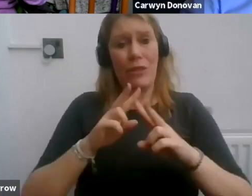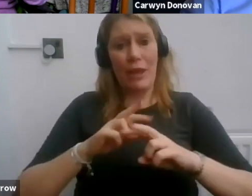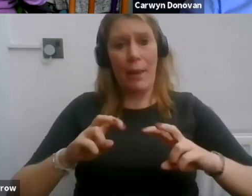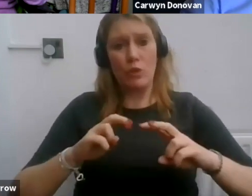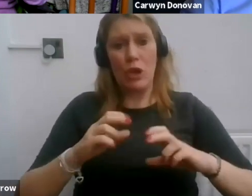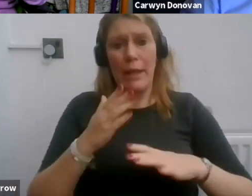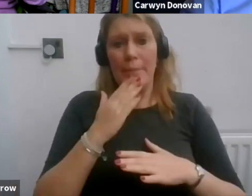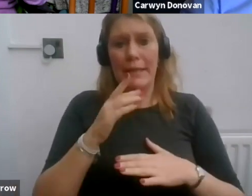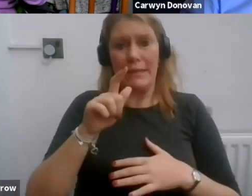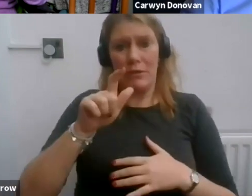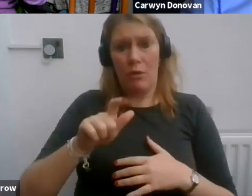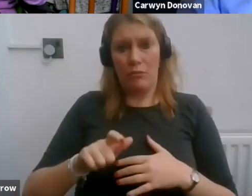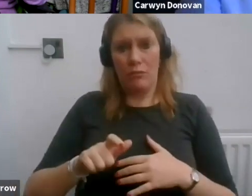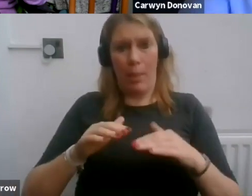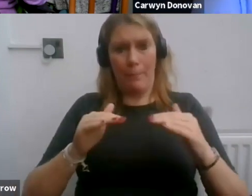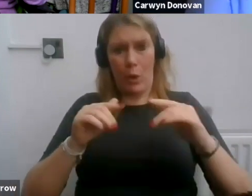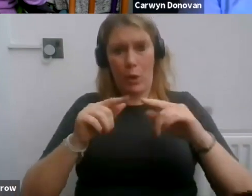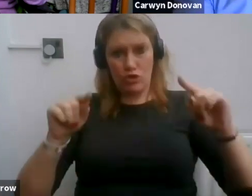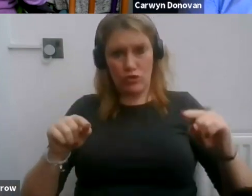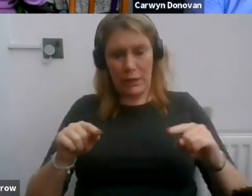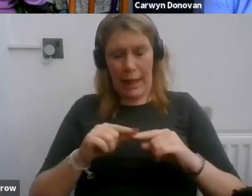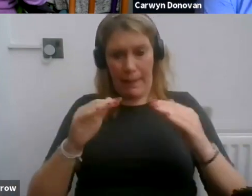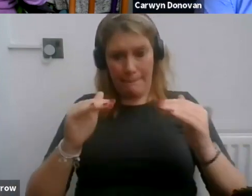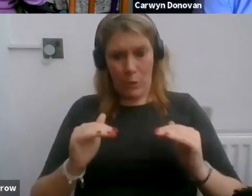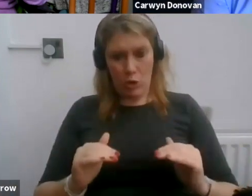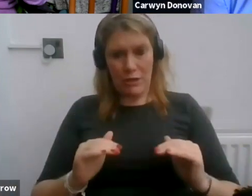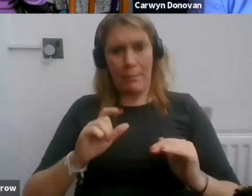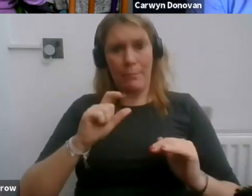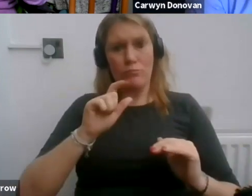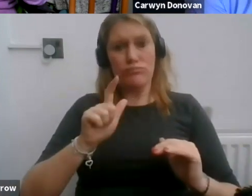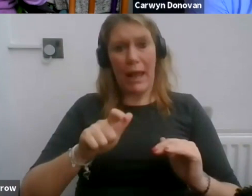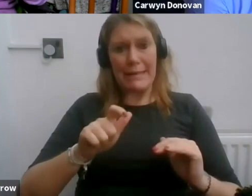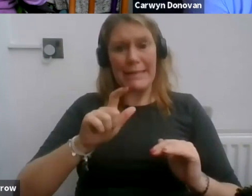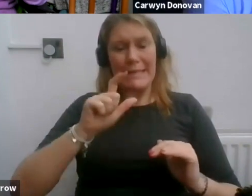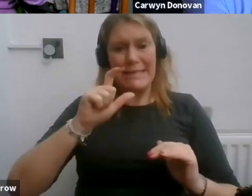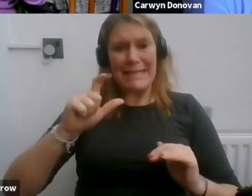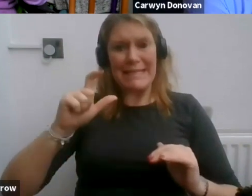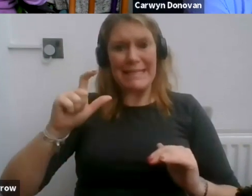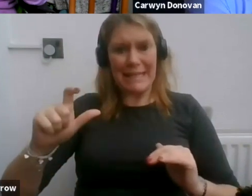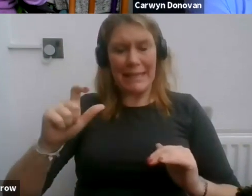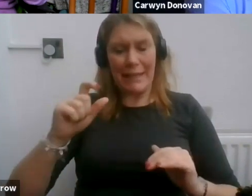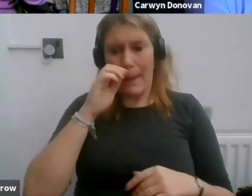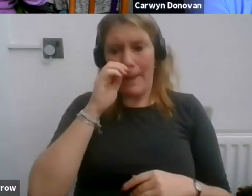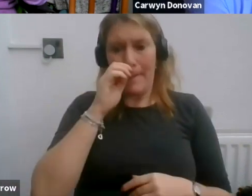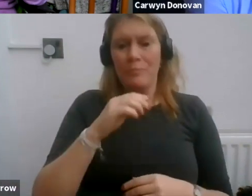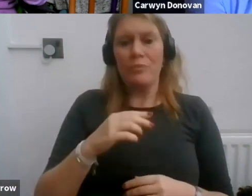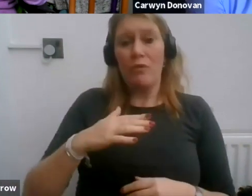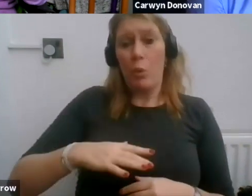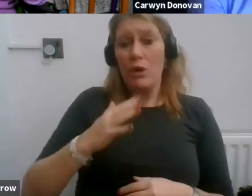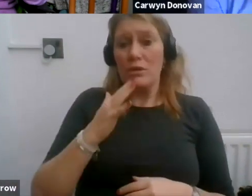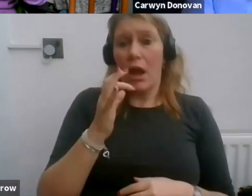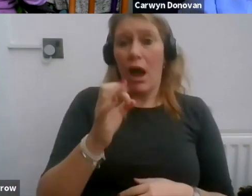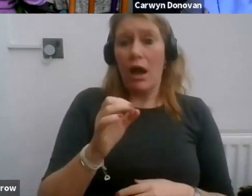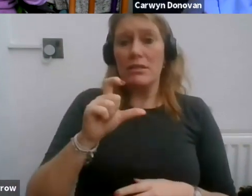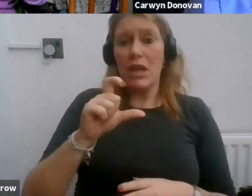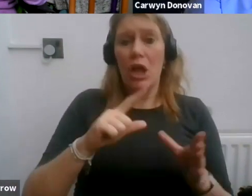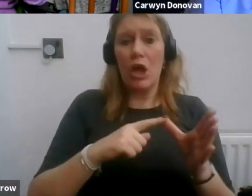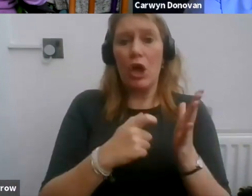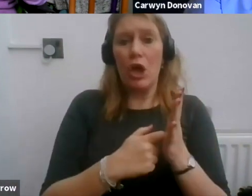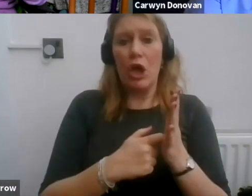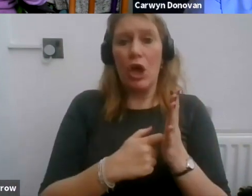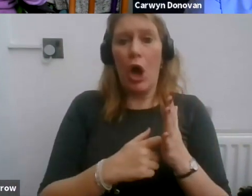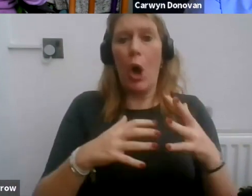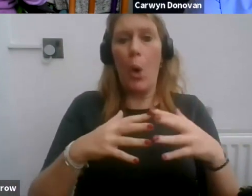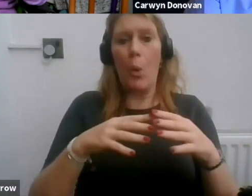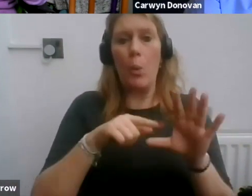on the bottom right hand of the screen. If you would like to ask Carwin a question or make a point,